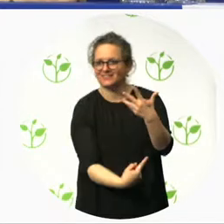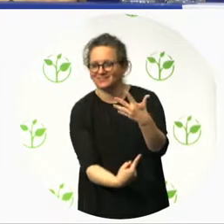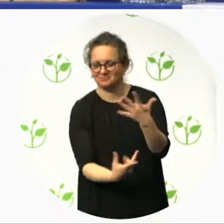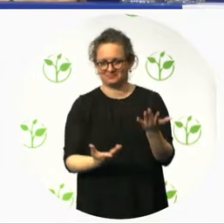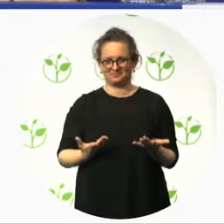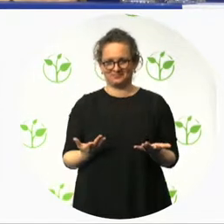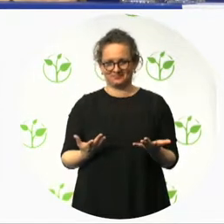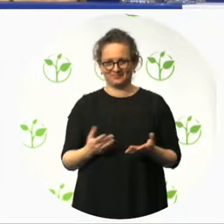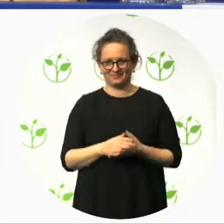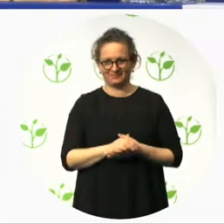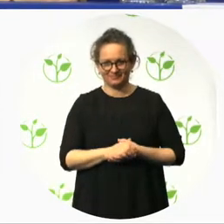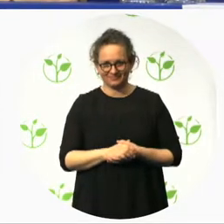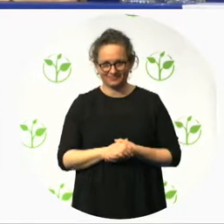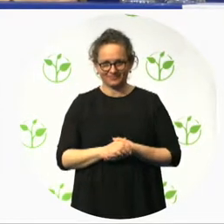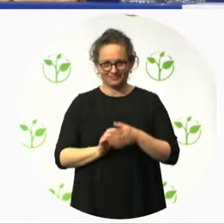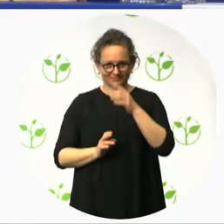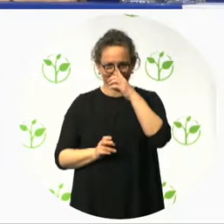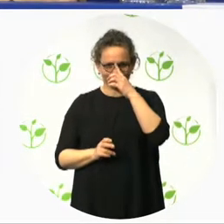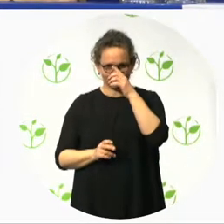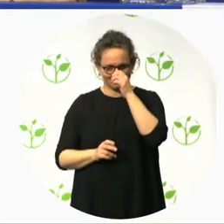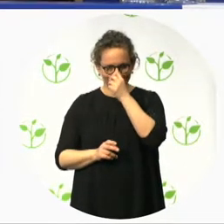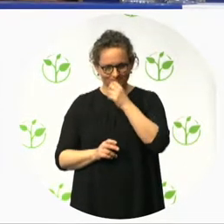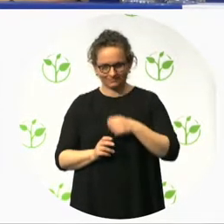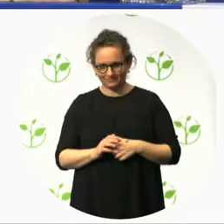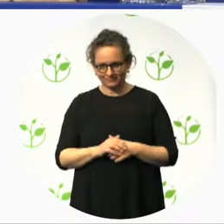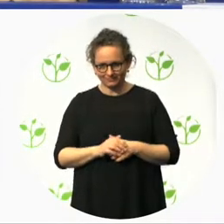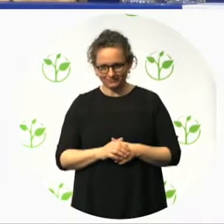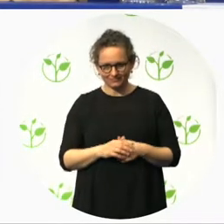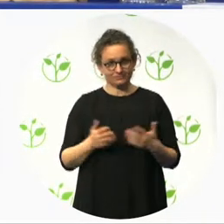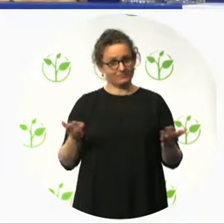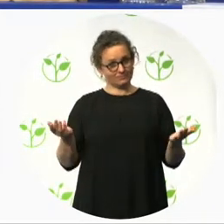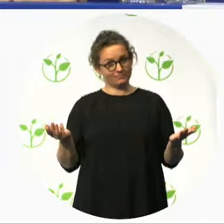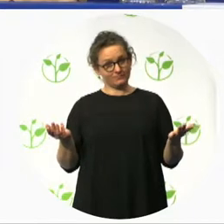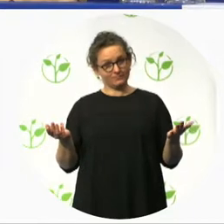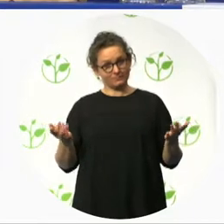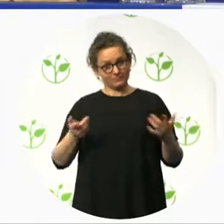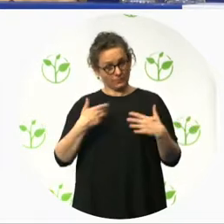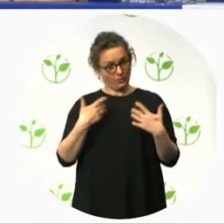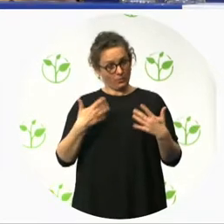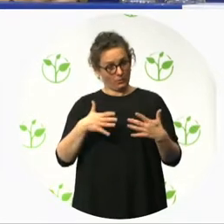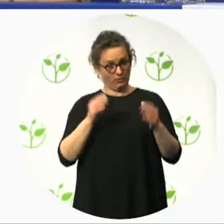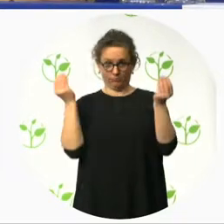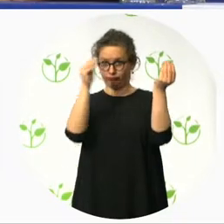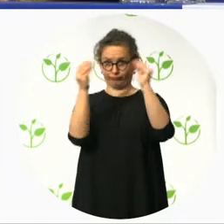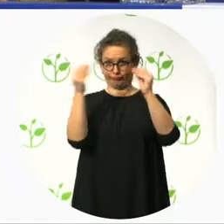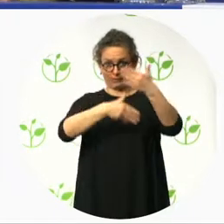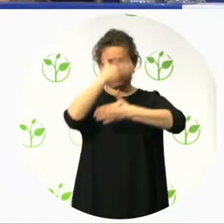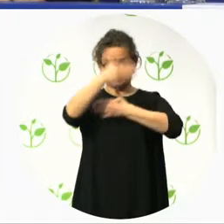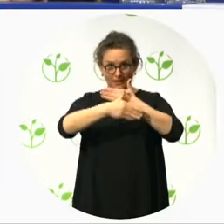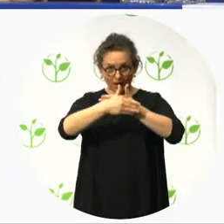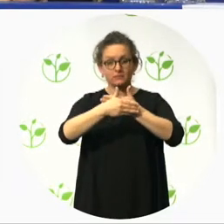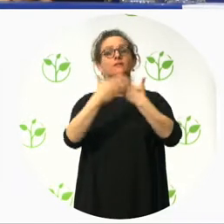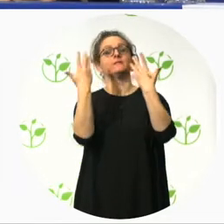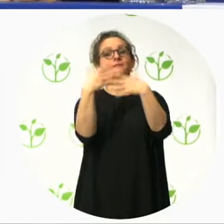data that were gathered. And this list includes information, yes, of all the